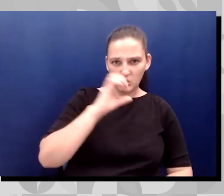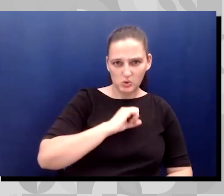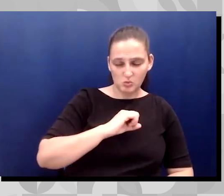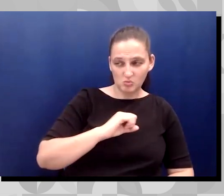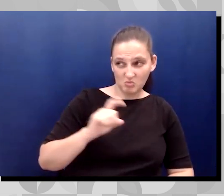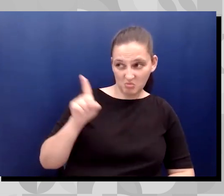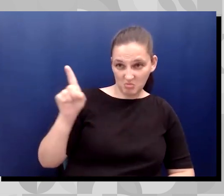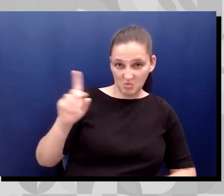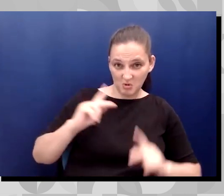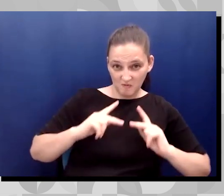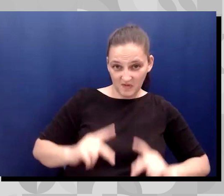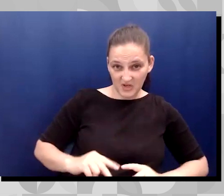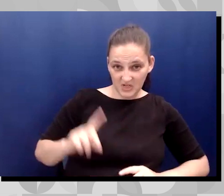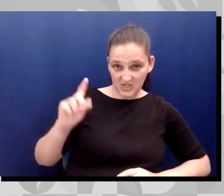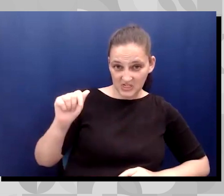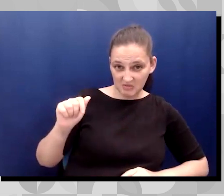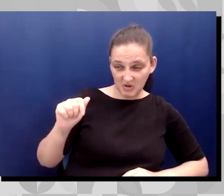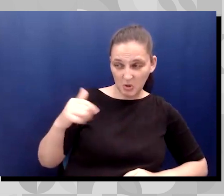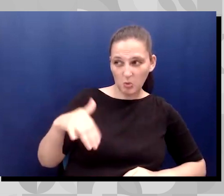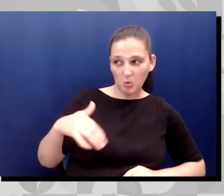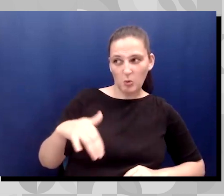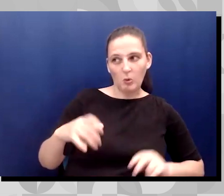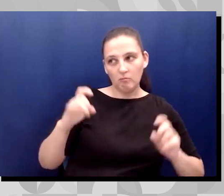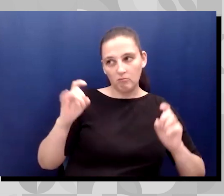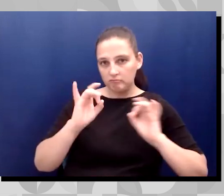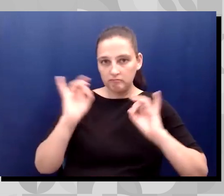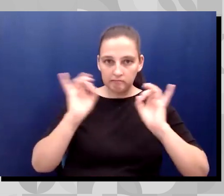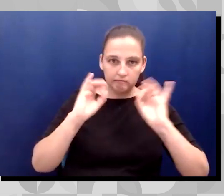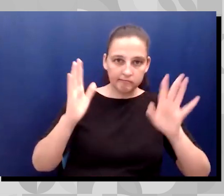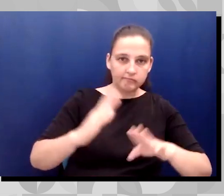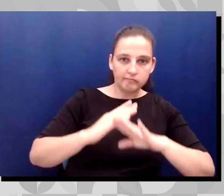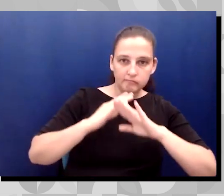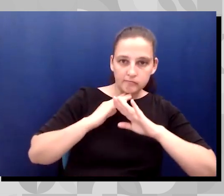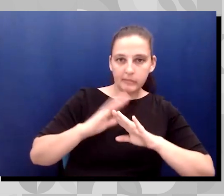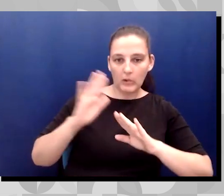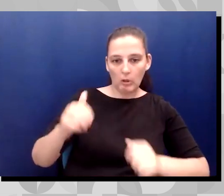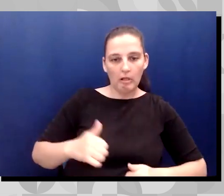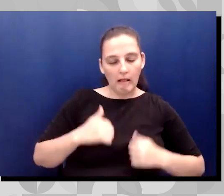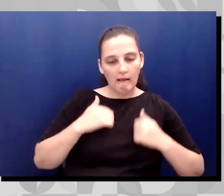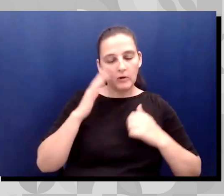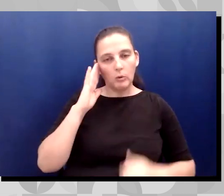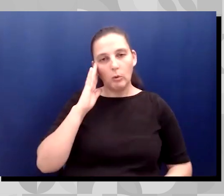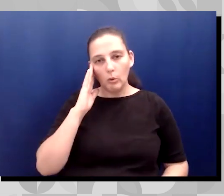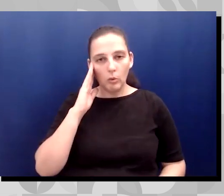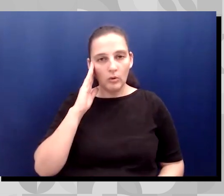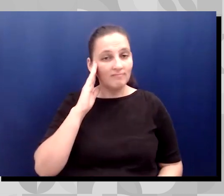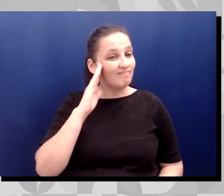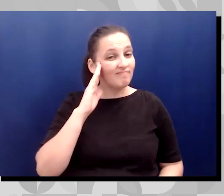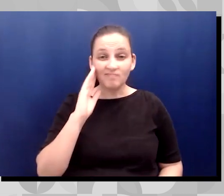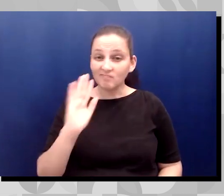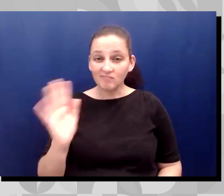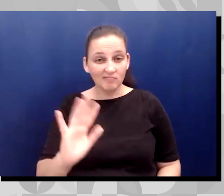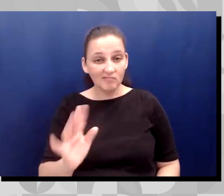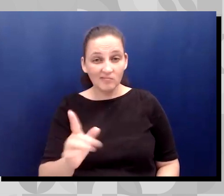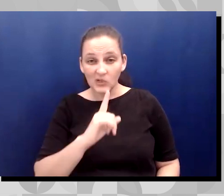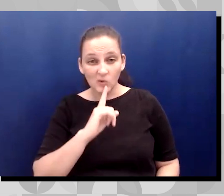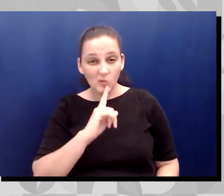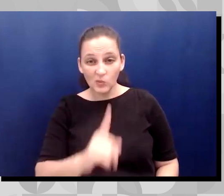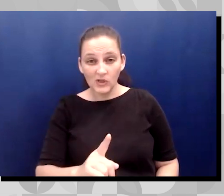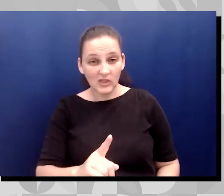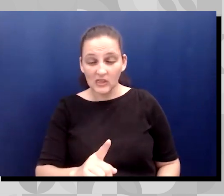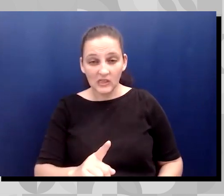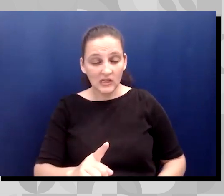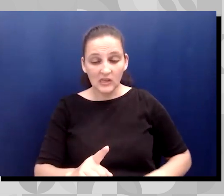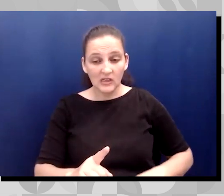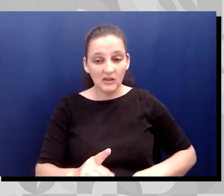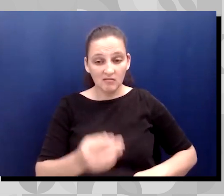barrier barrier in my life. When in fact, the biggest barrier that I